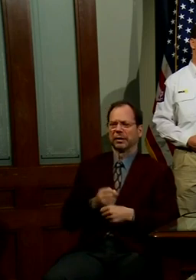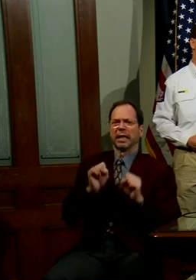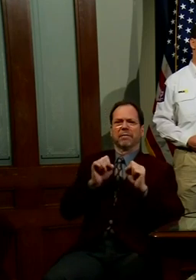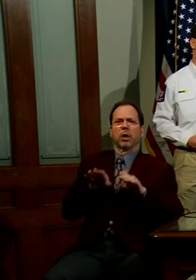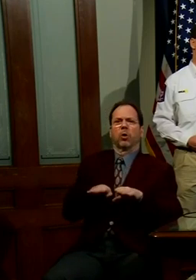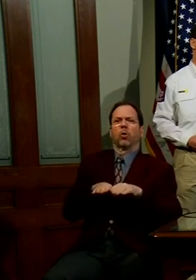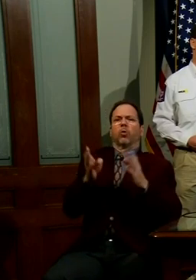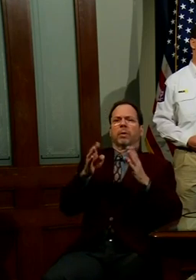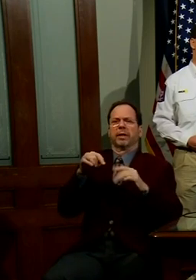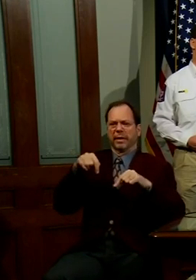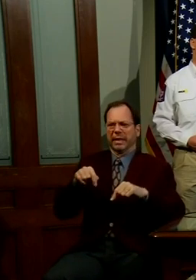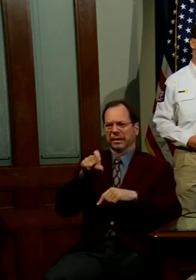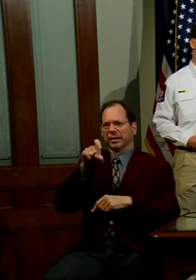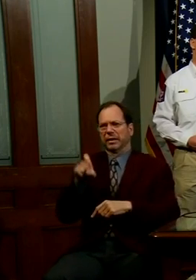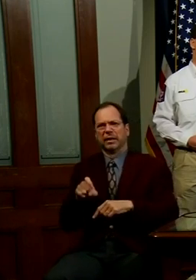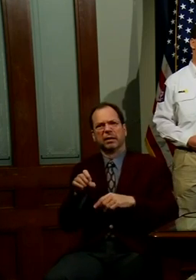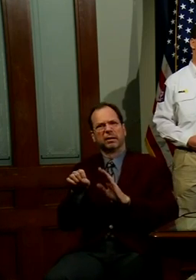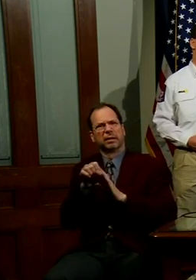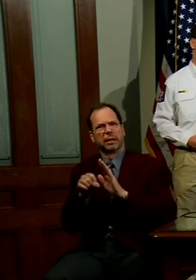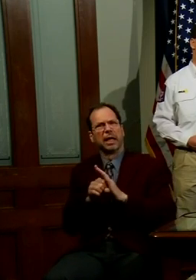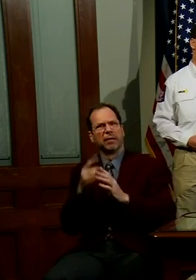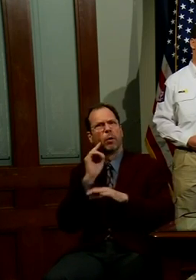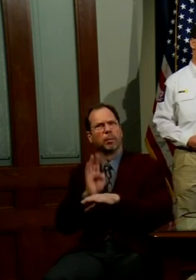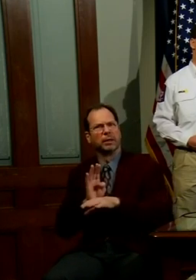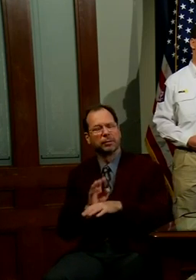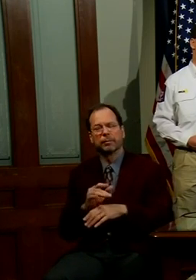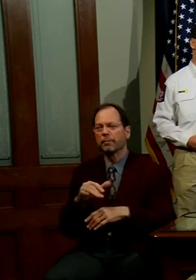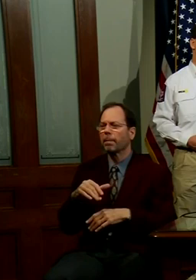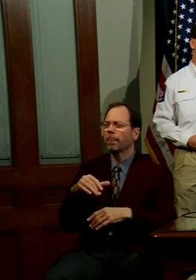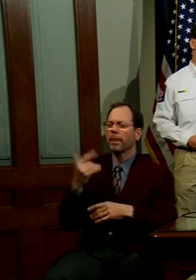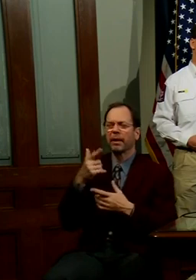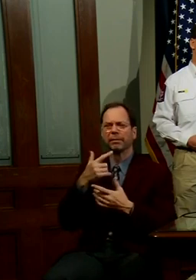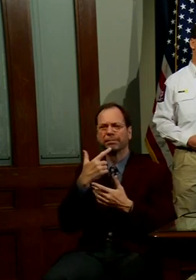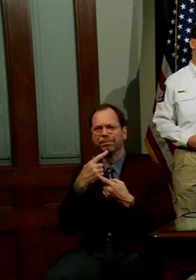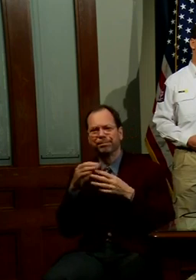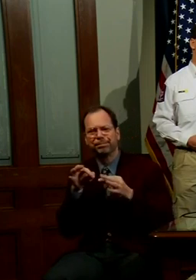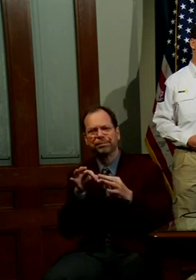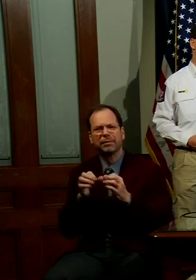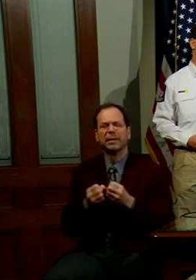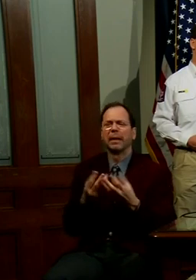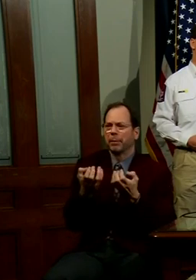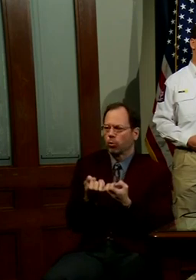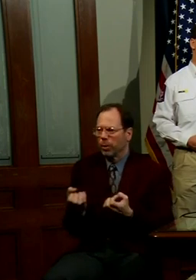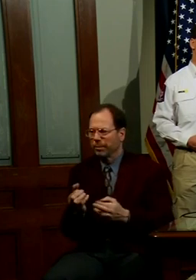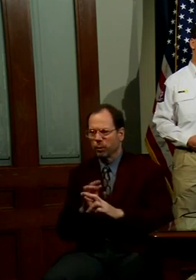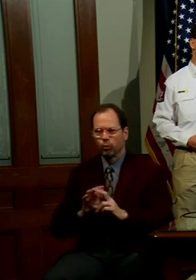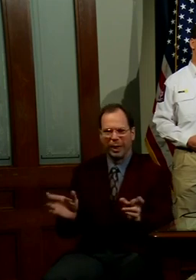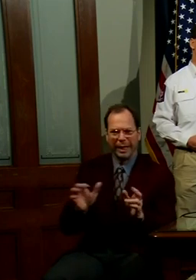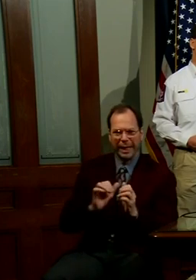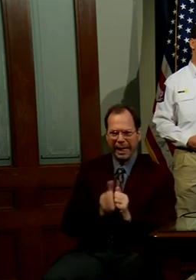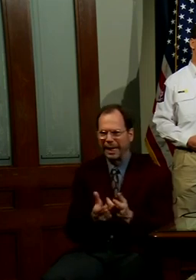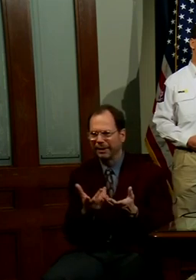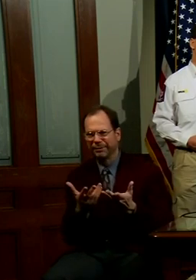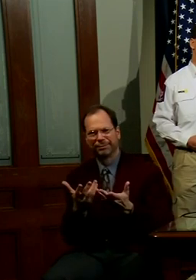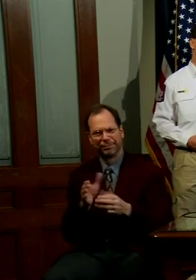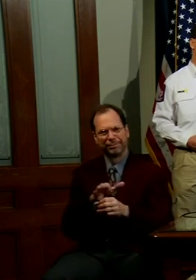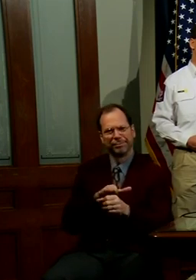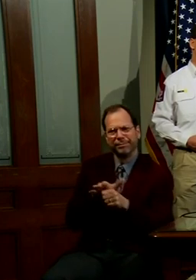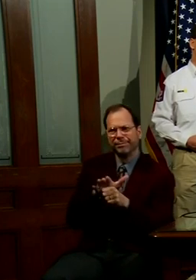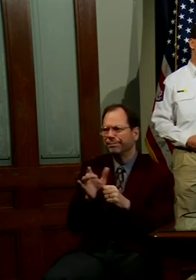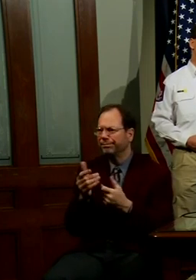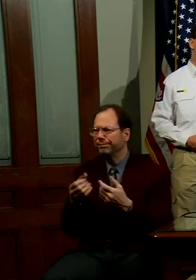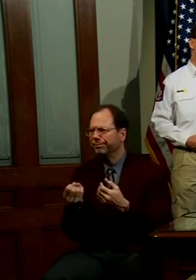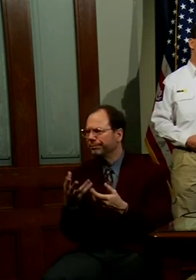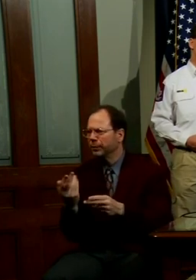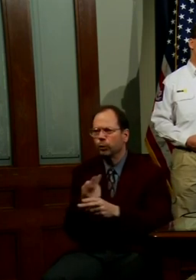business. And they were talking about the amount of testing supplies and testing strategies that would be best to